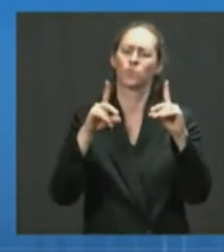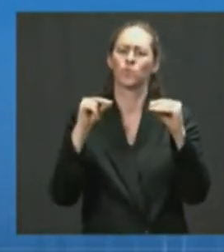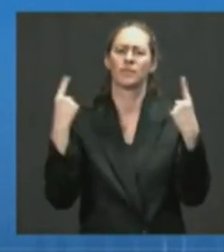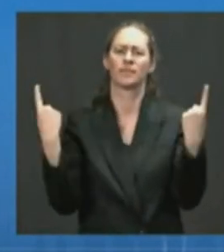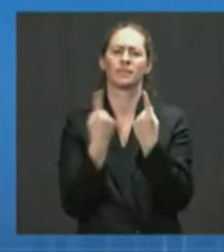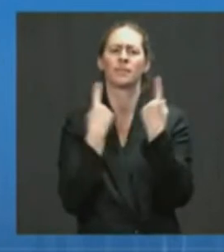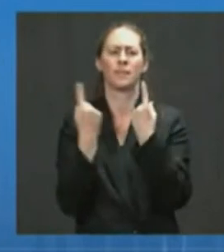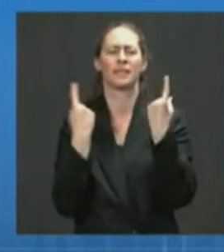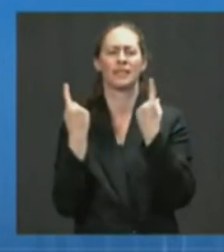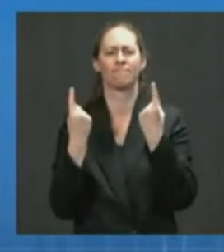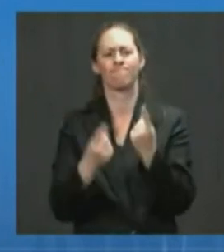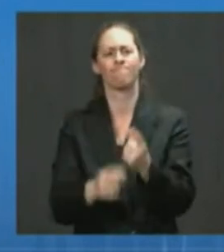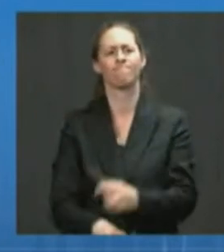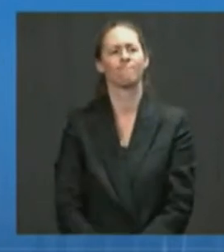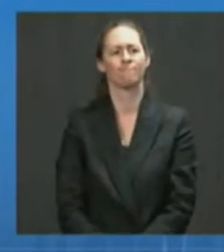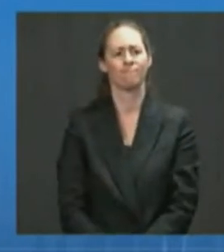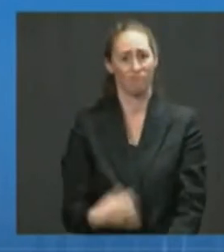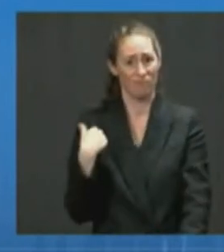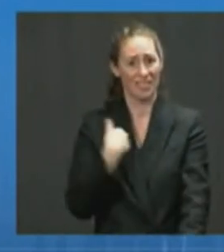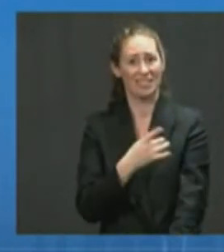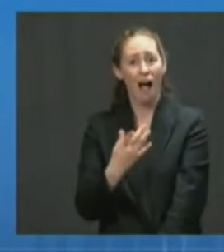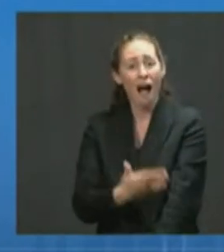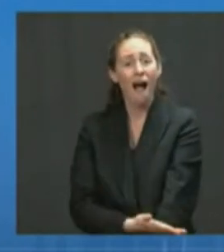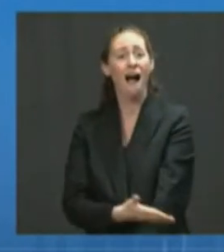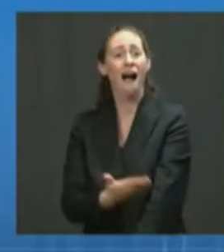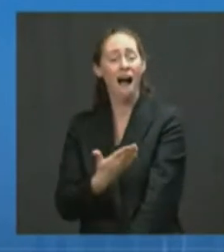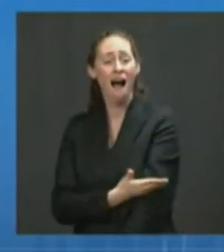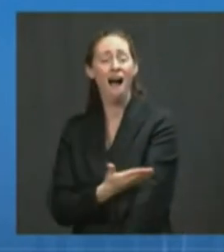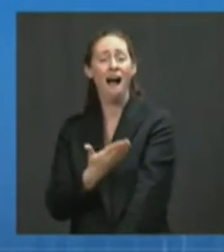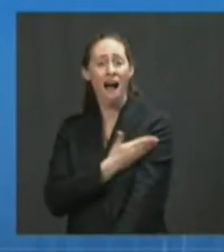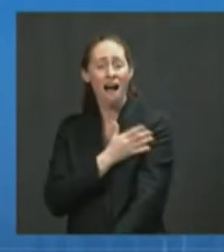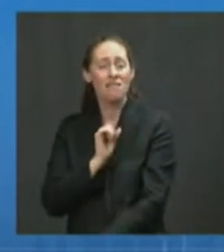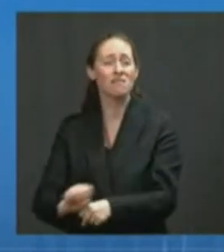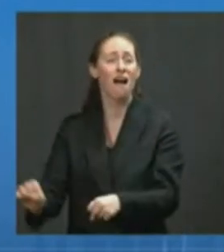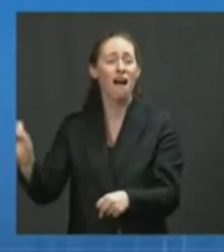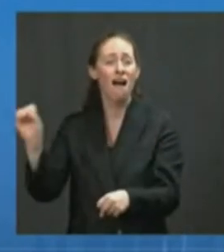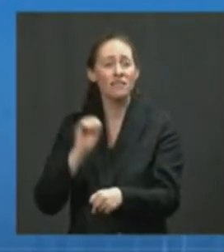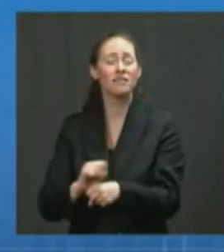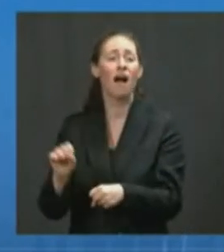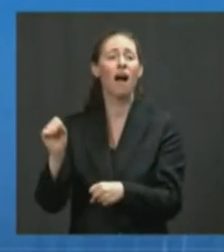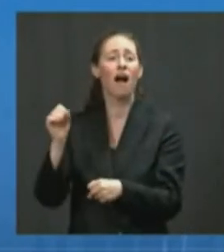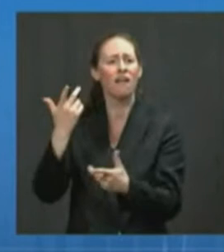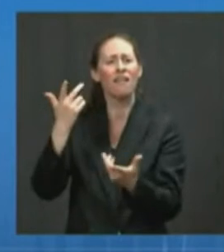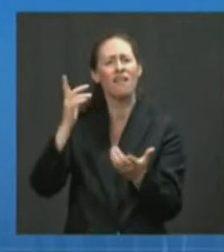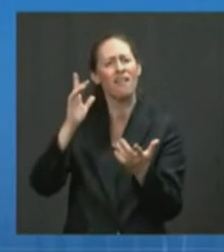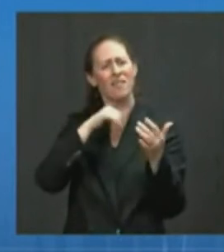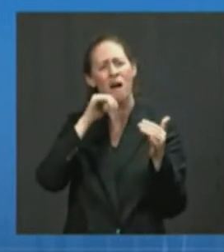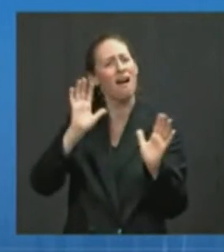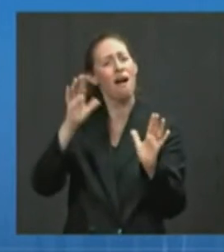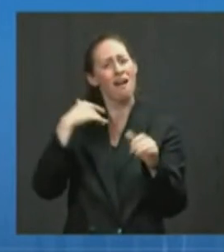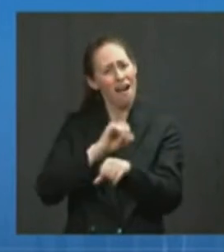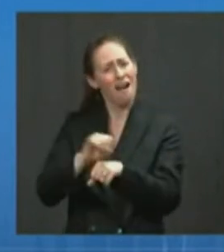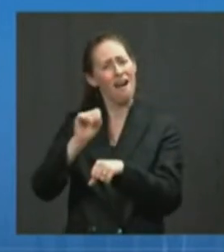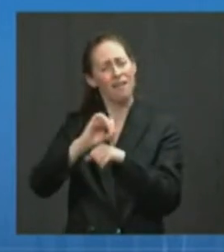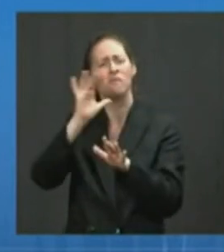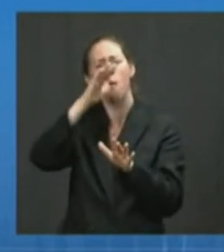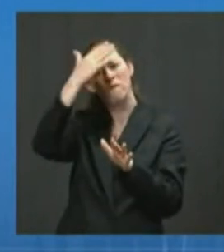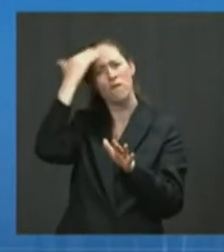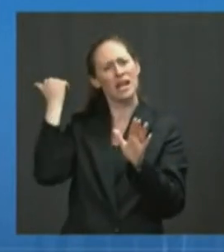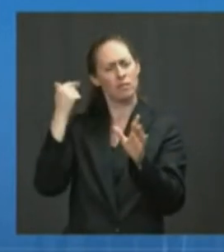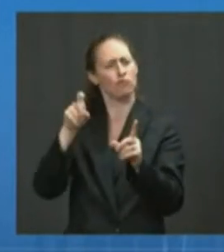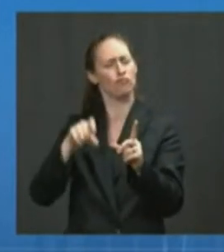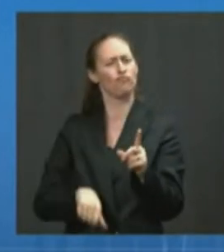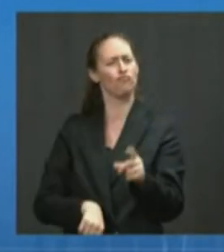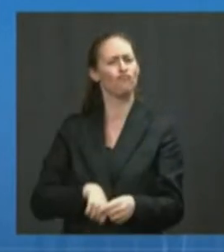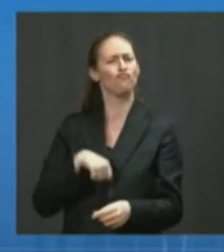progress, thanks to the hard work of millions of people across this country. We should not forget that, and we should be proud of it. But we have more work to do to end